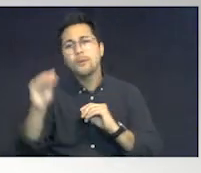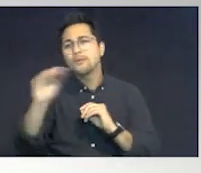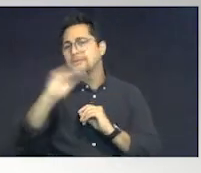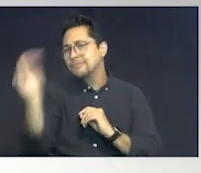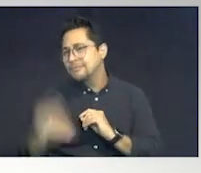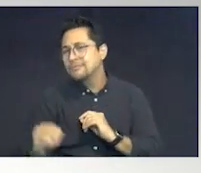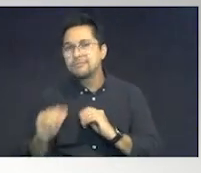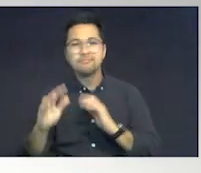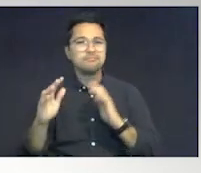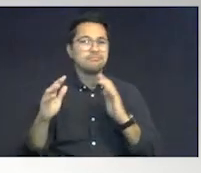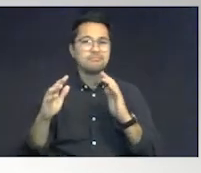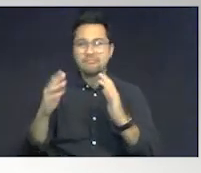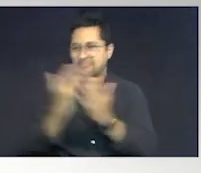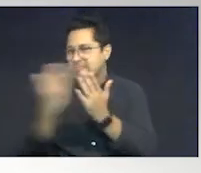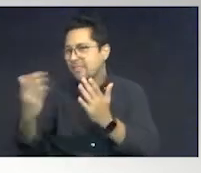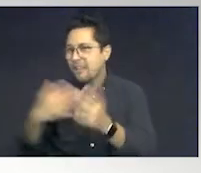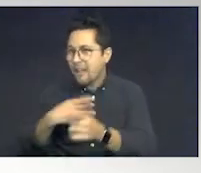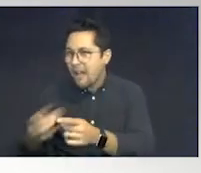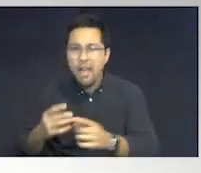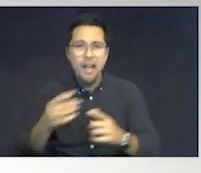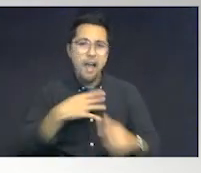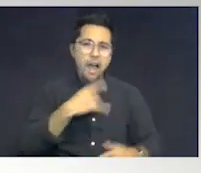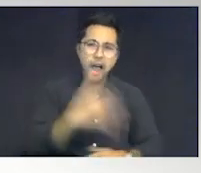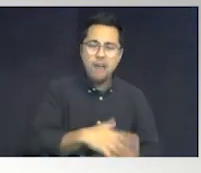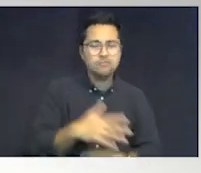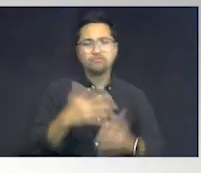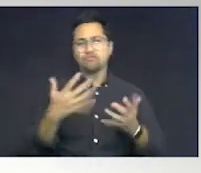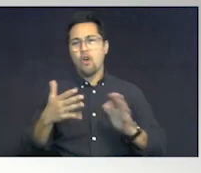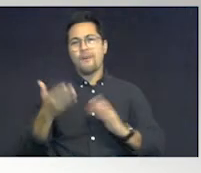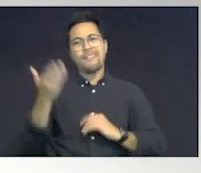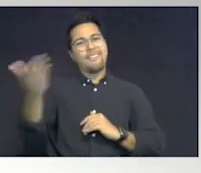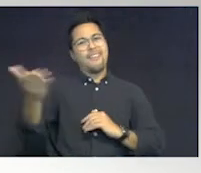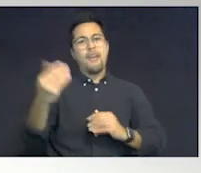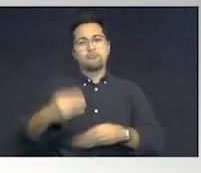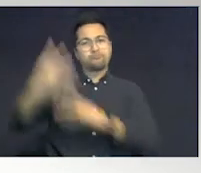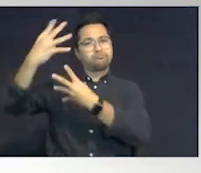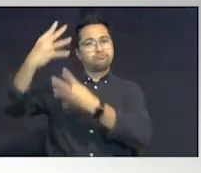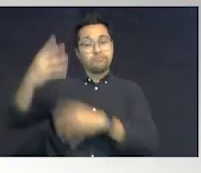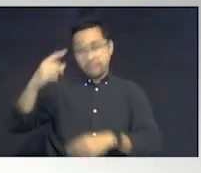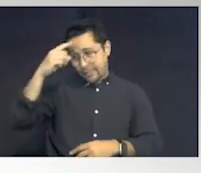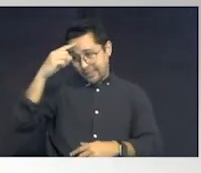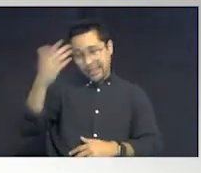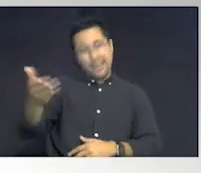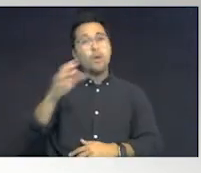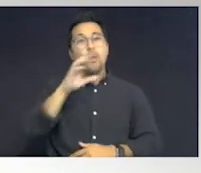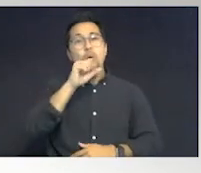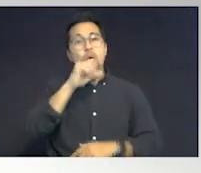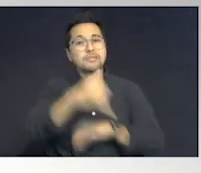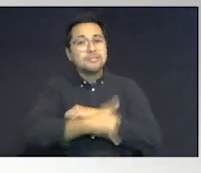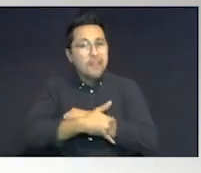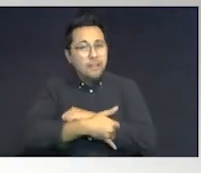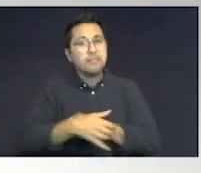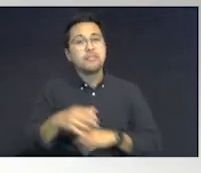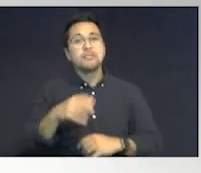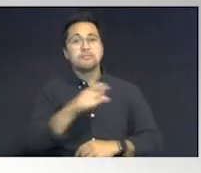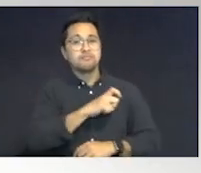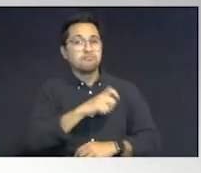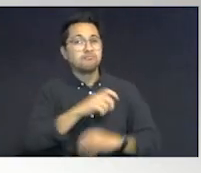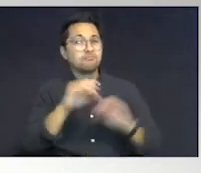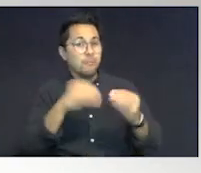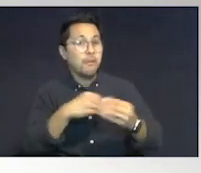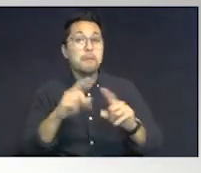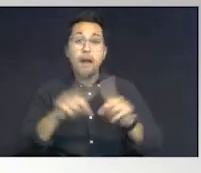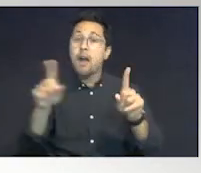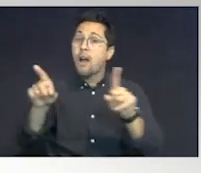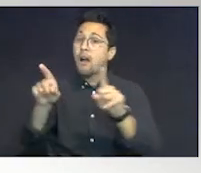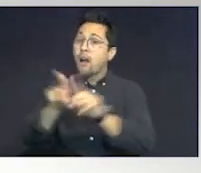everything. Likes, dislikes, the whole nine yards. It's already registered and in Orange County Sheriff's Office. However, there are also other